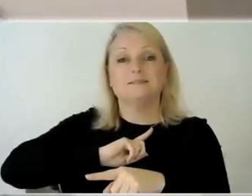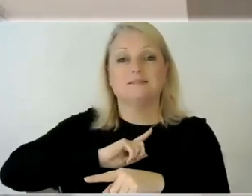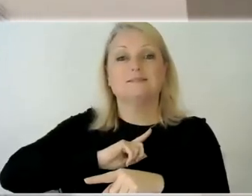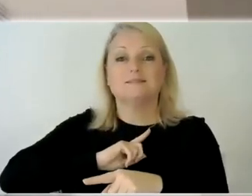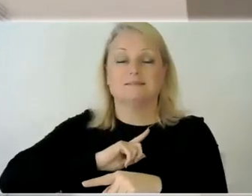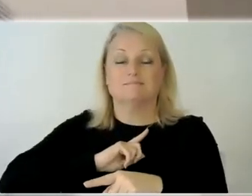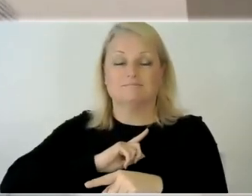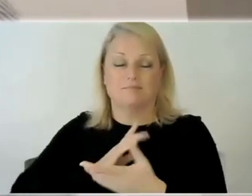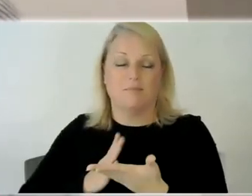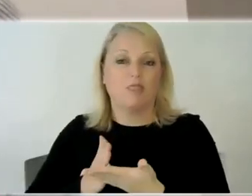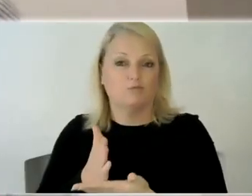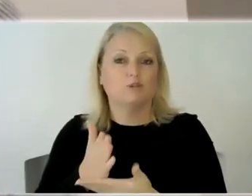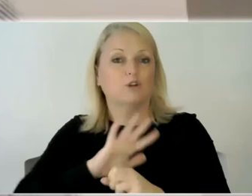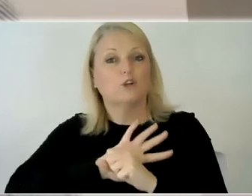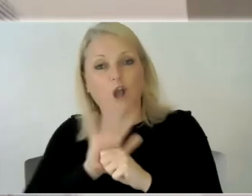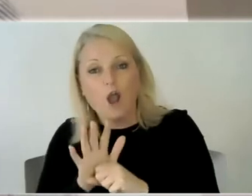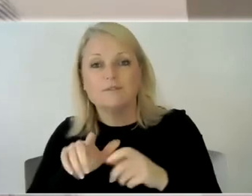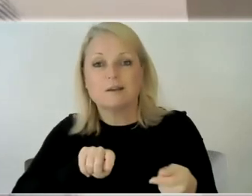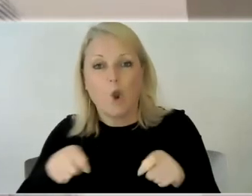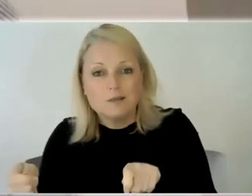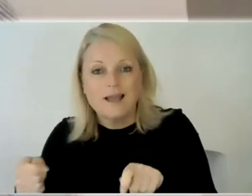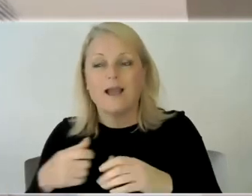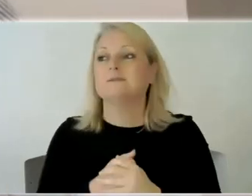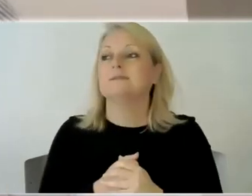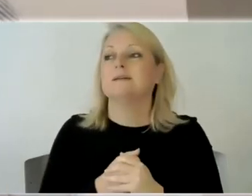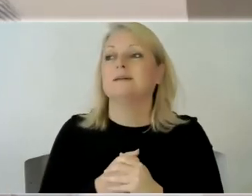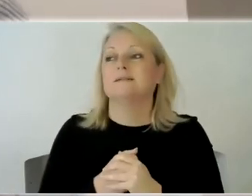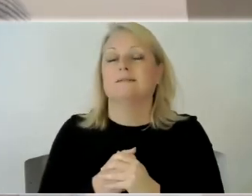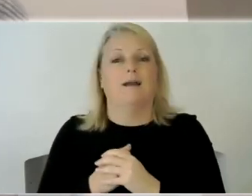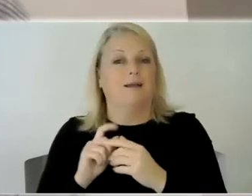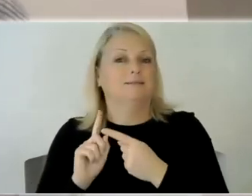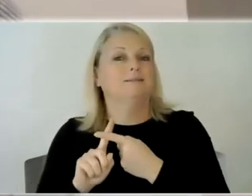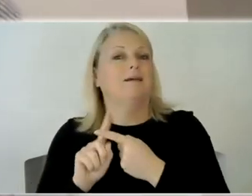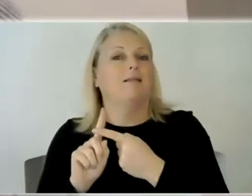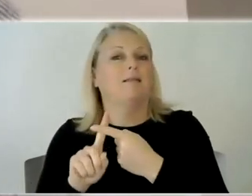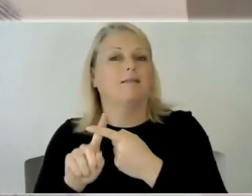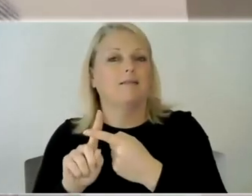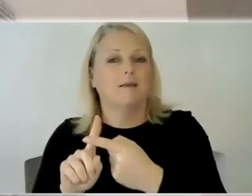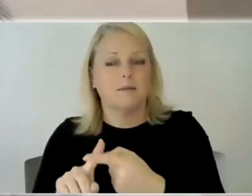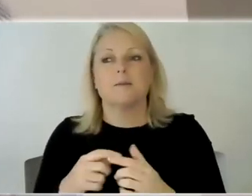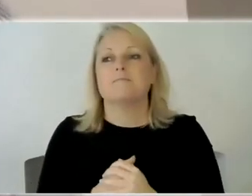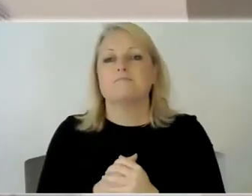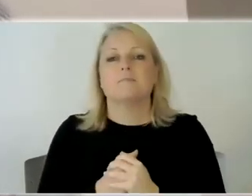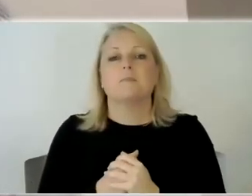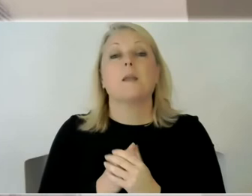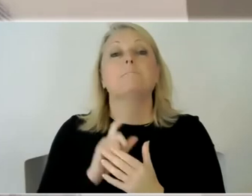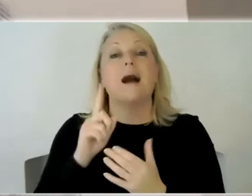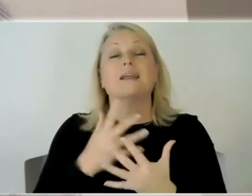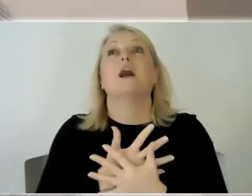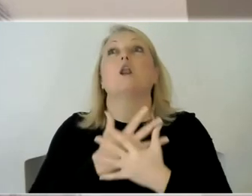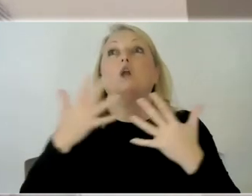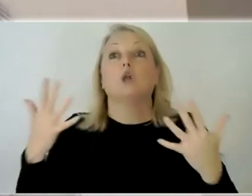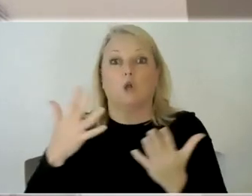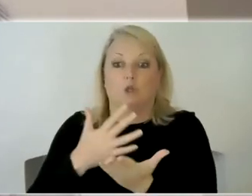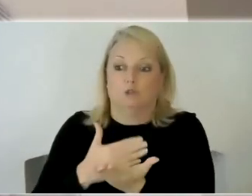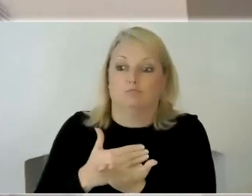and lockdowns and things and it's still definitely ongoing but it has had a prolonged and significant impact over there in